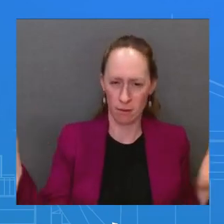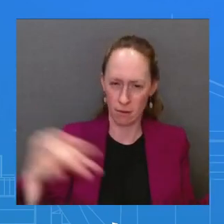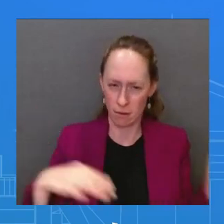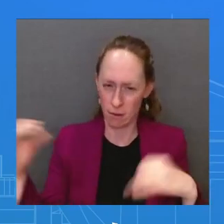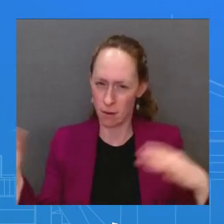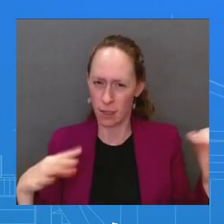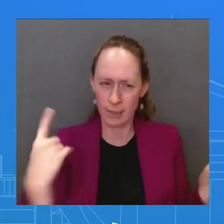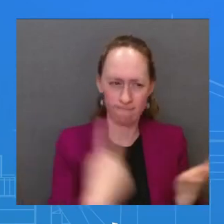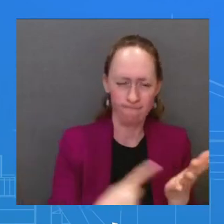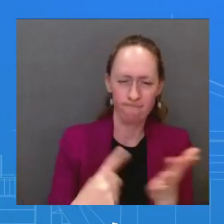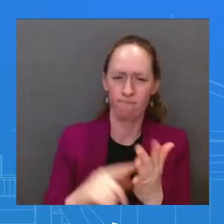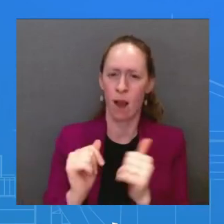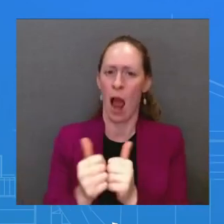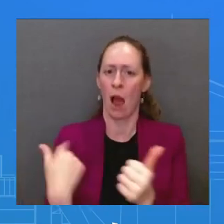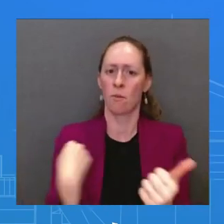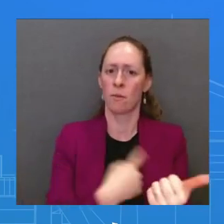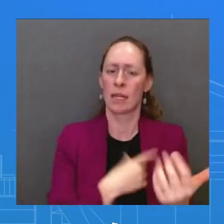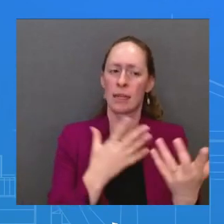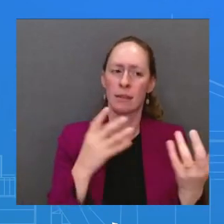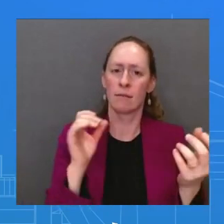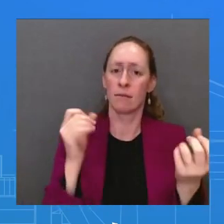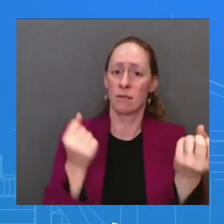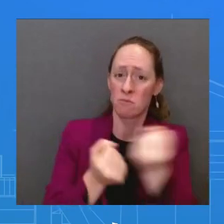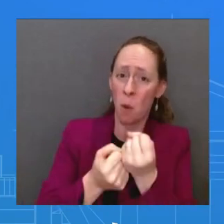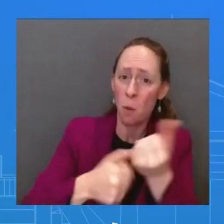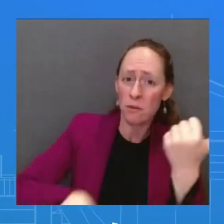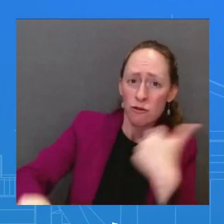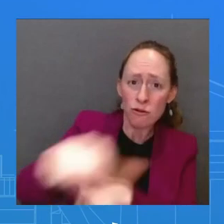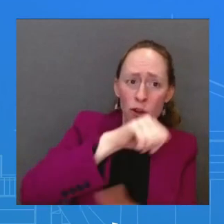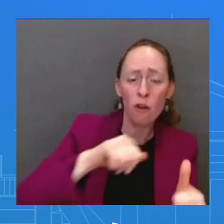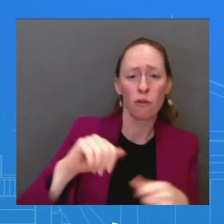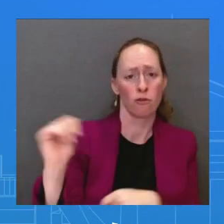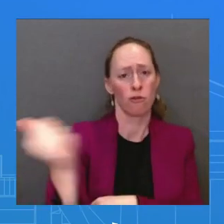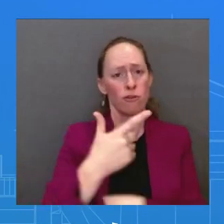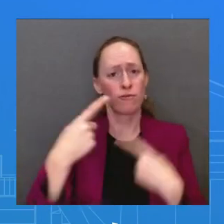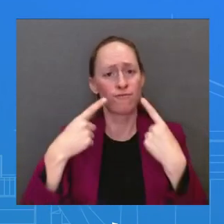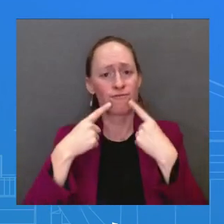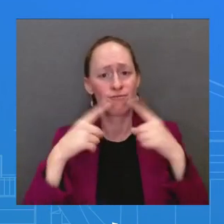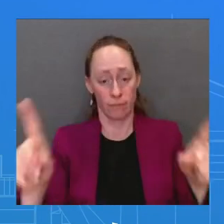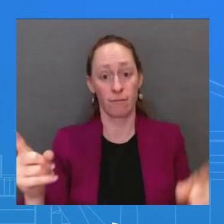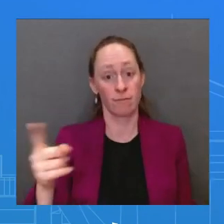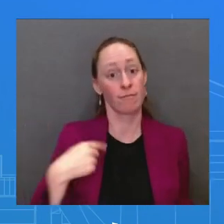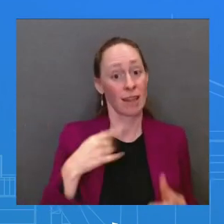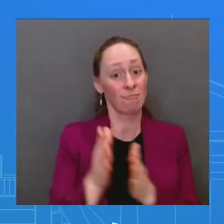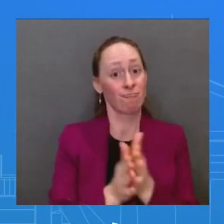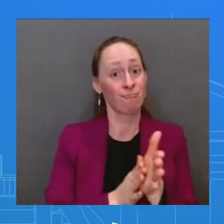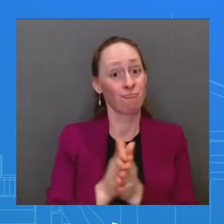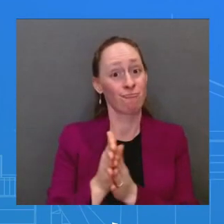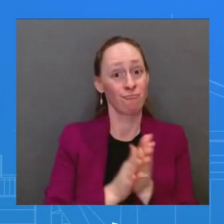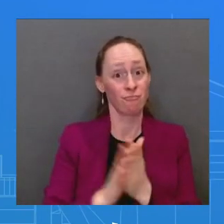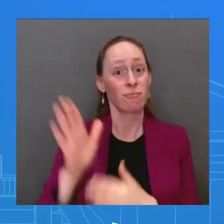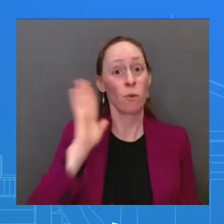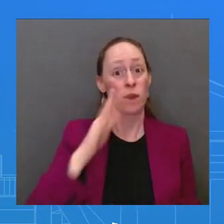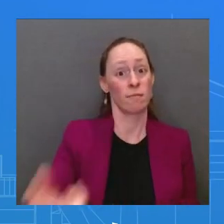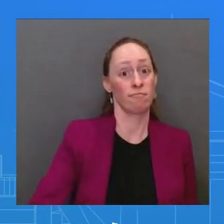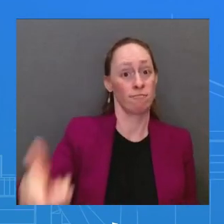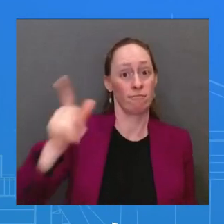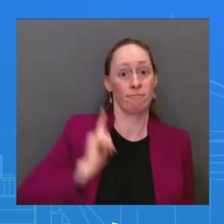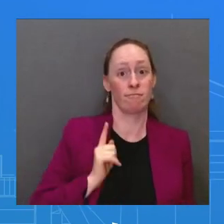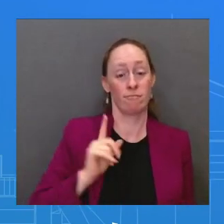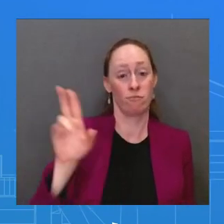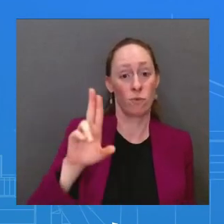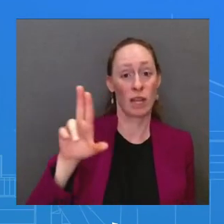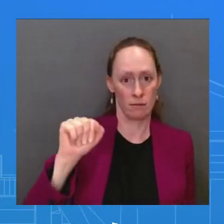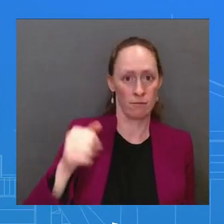the G20 in 2026. Now, turning briefly to Vietnam, on September 10th, the President will travel to Vietnam